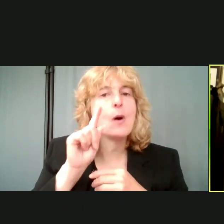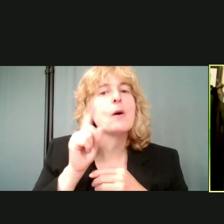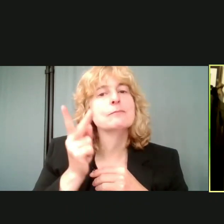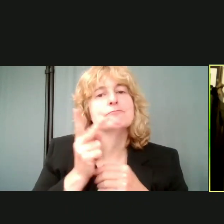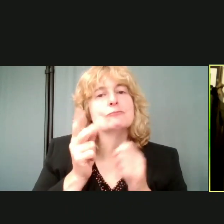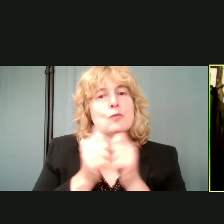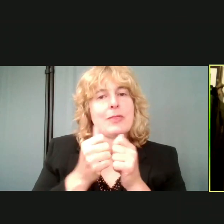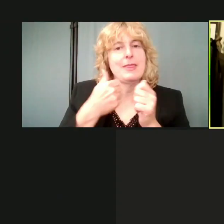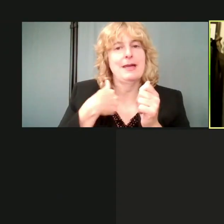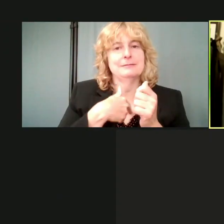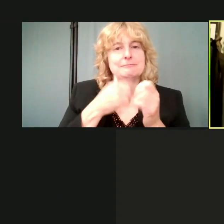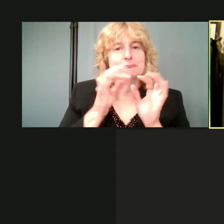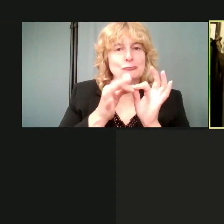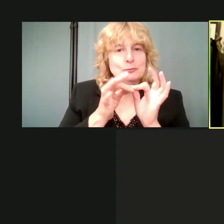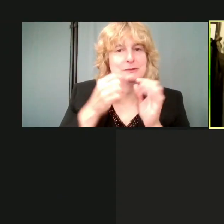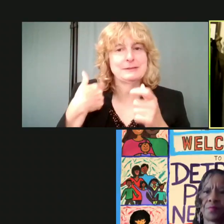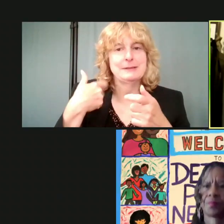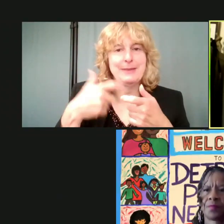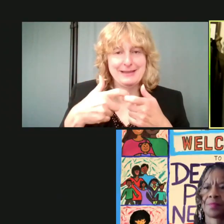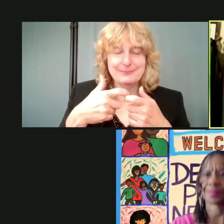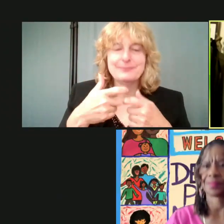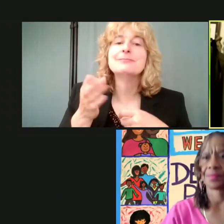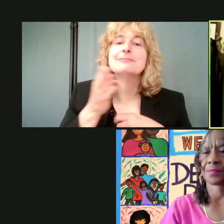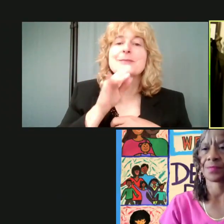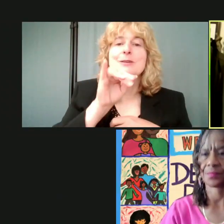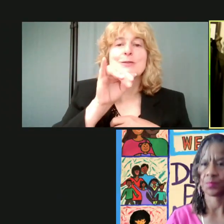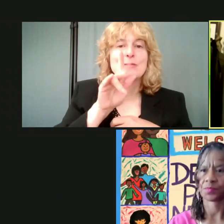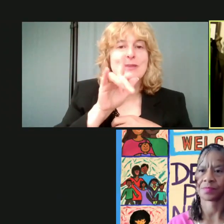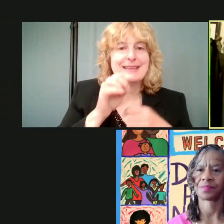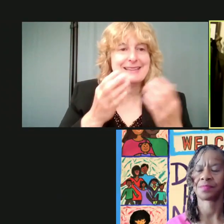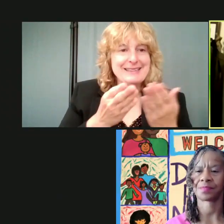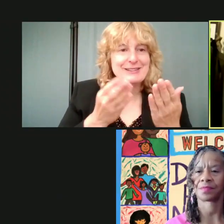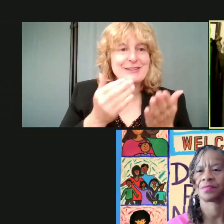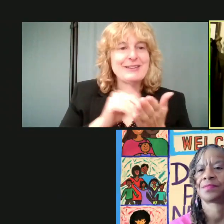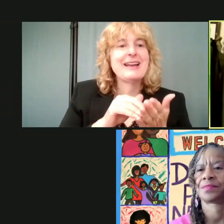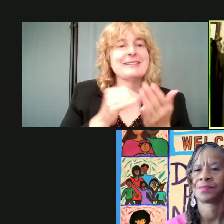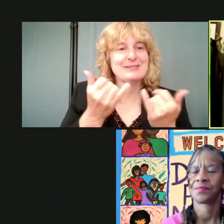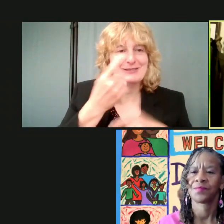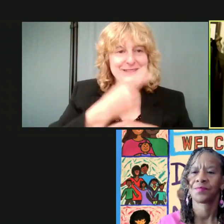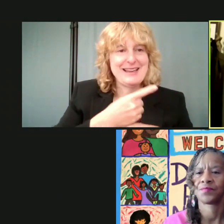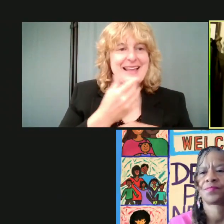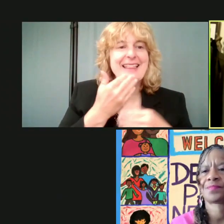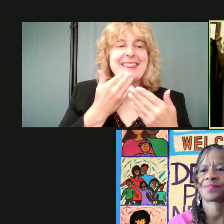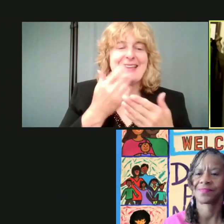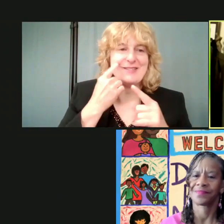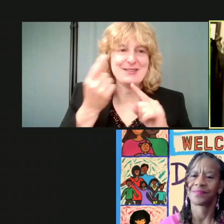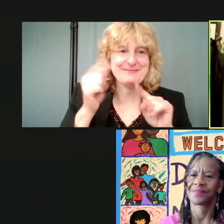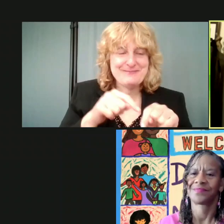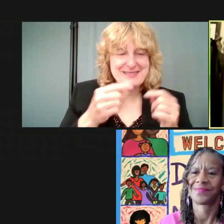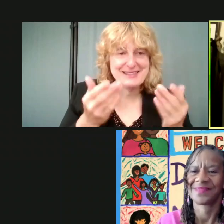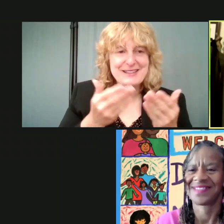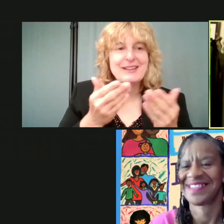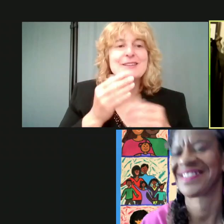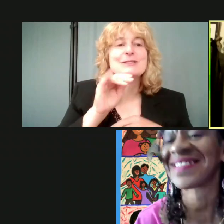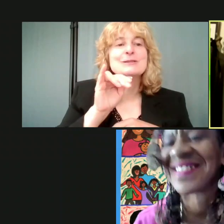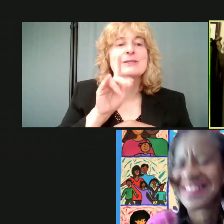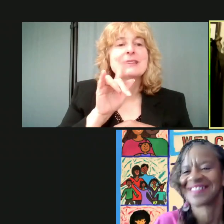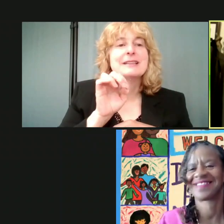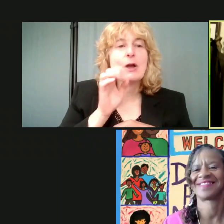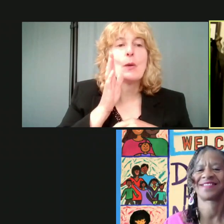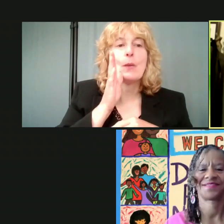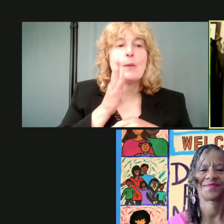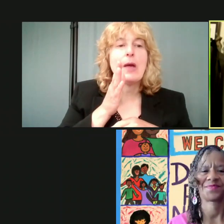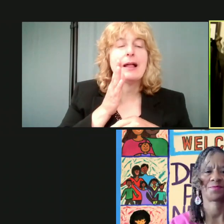interpretation. Julie is here with us again today. Thank you for being here. Julie, will you